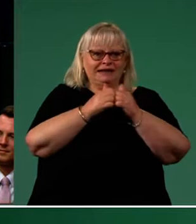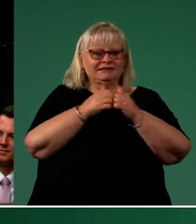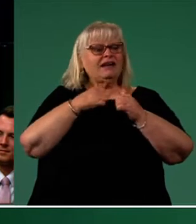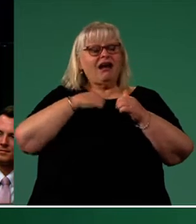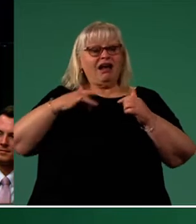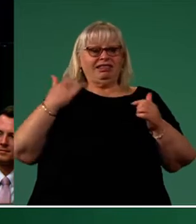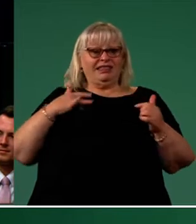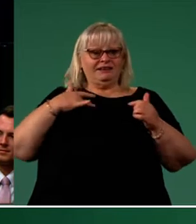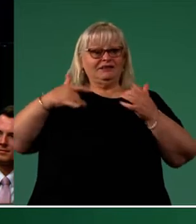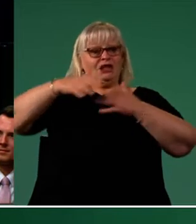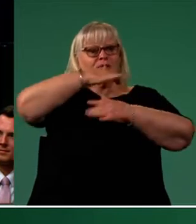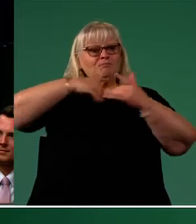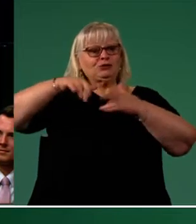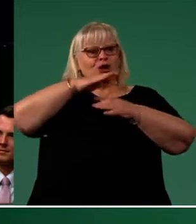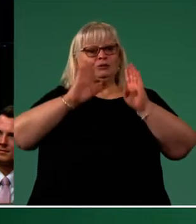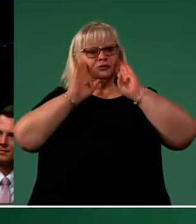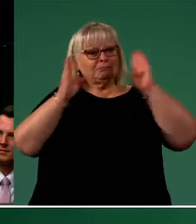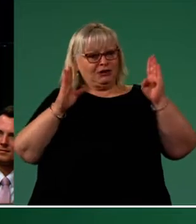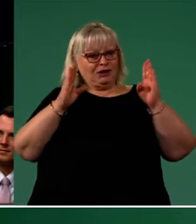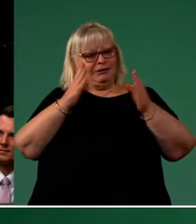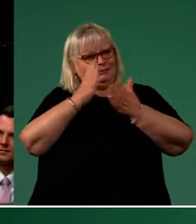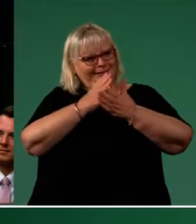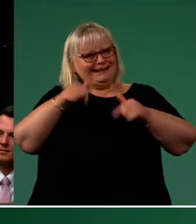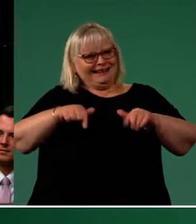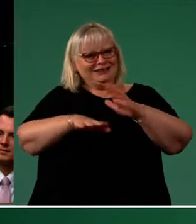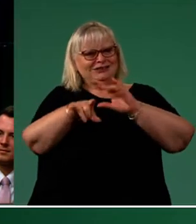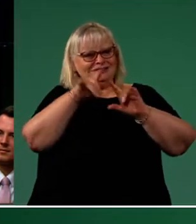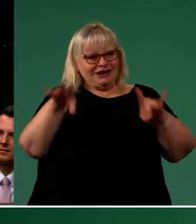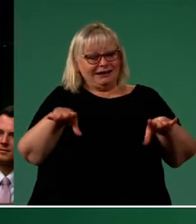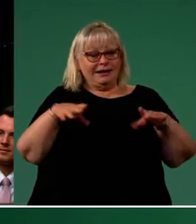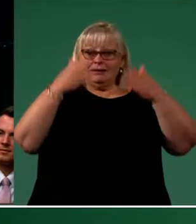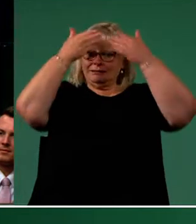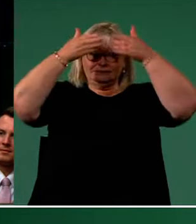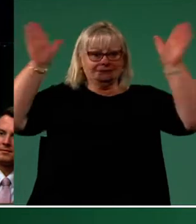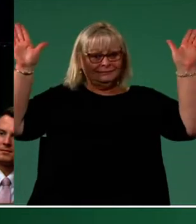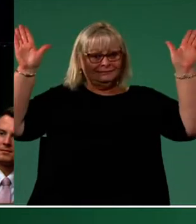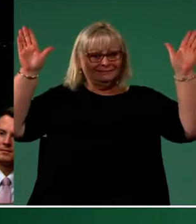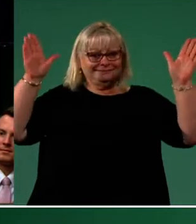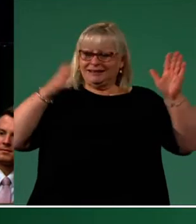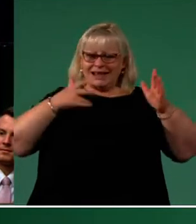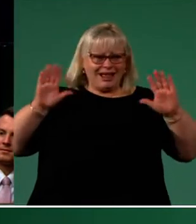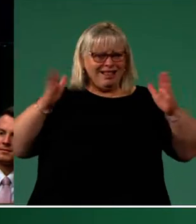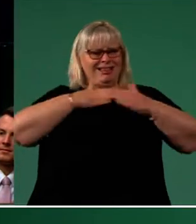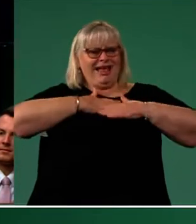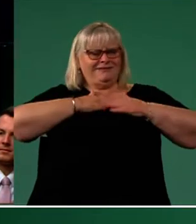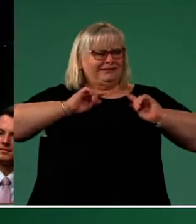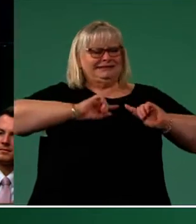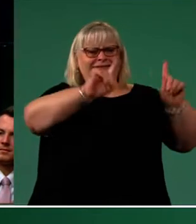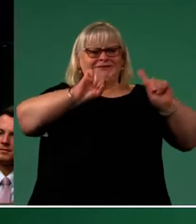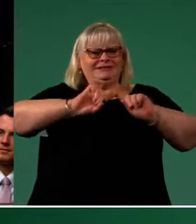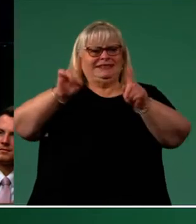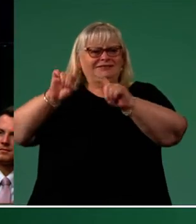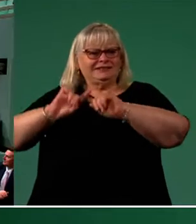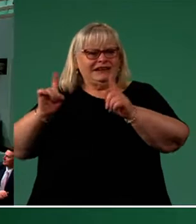multicultural miracle that is Australia. It broadened my mind, it taught me to embrace the different and has instilled in me an